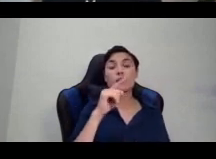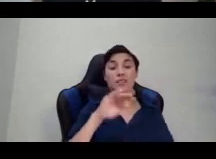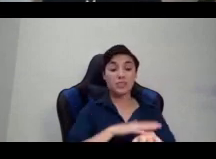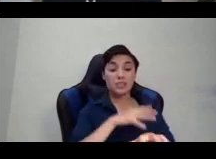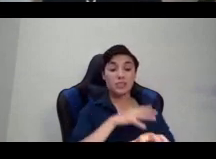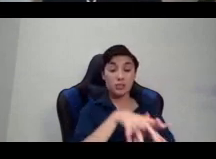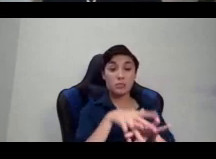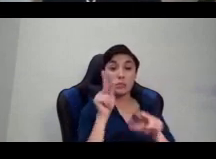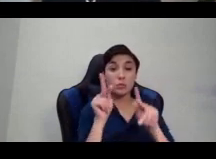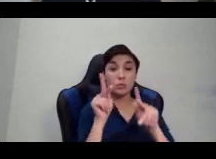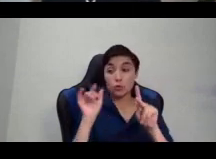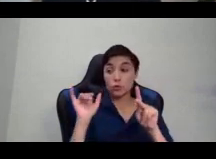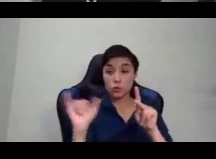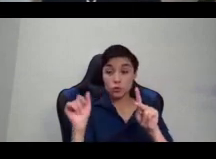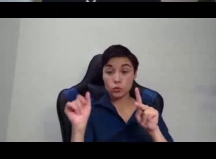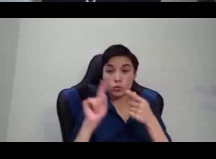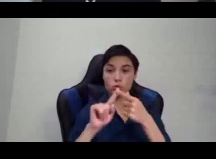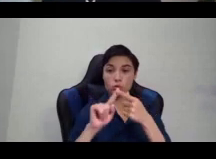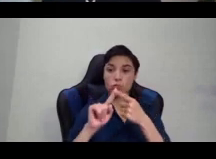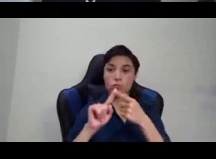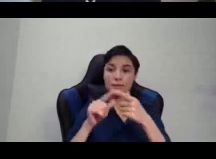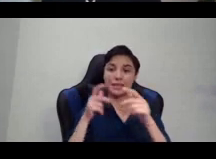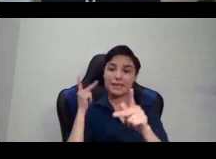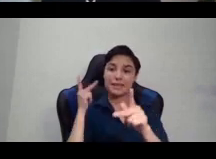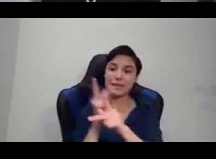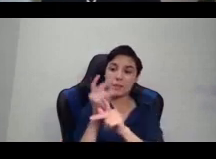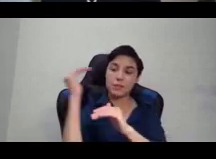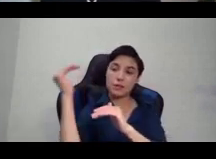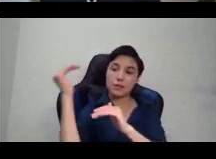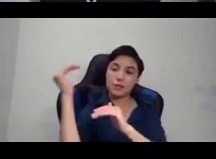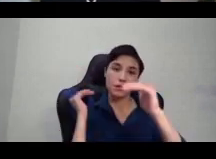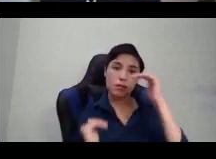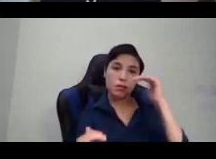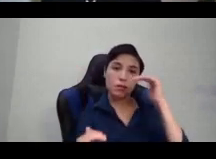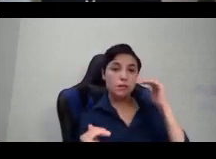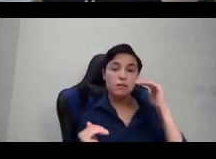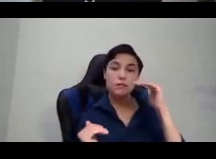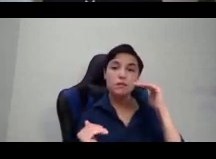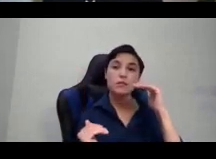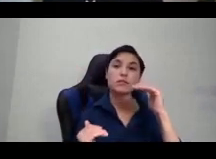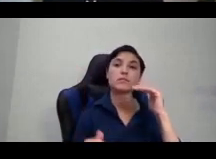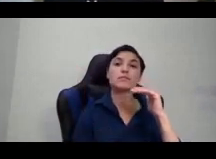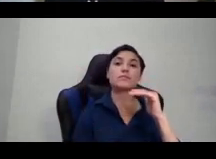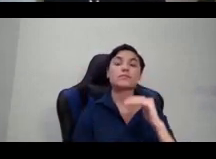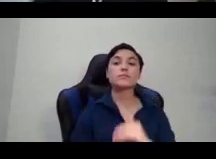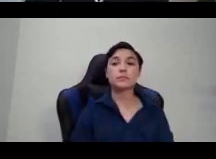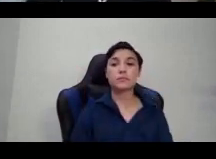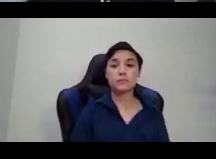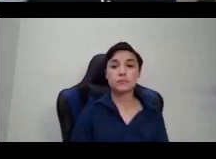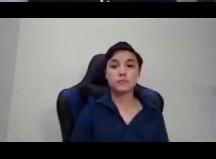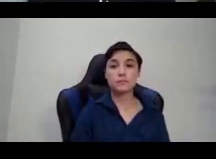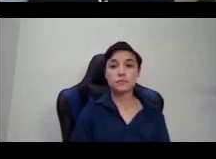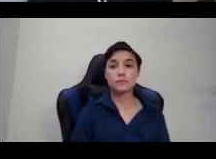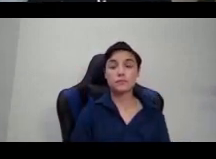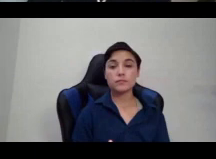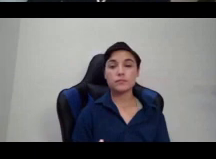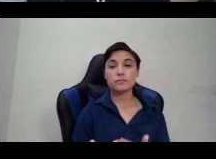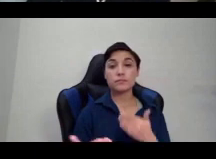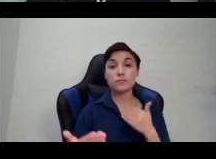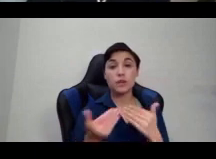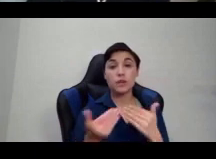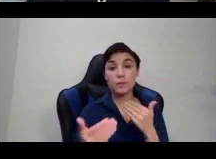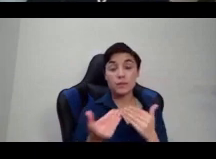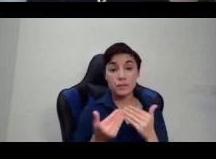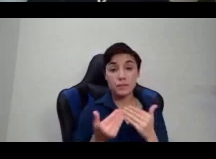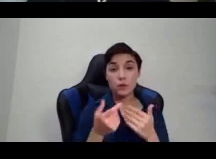even when the British had taken over from Brahmins, in terms of who ran colonial society at that point